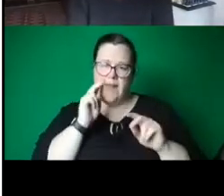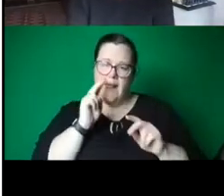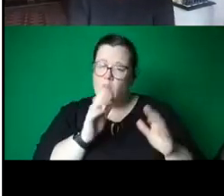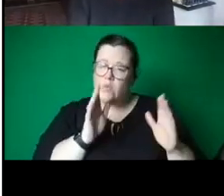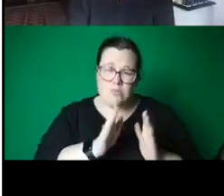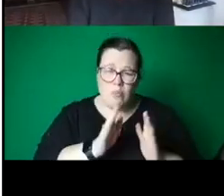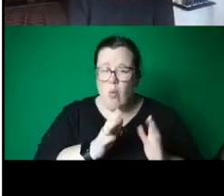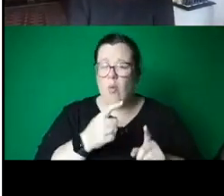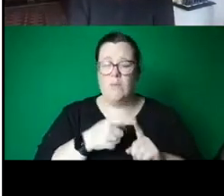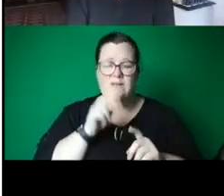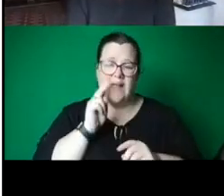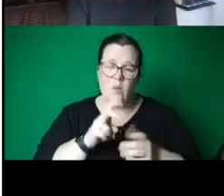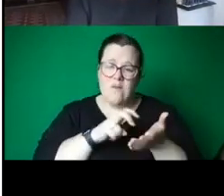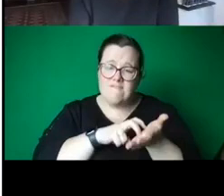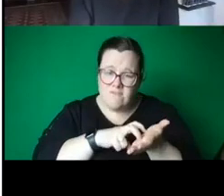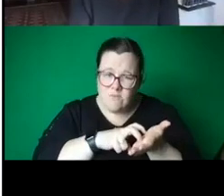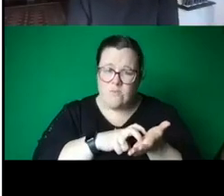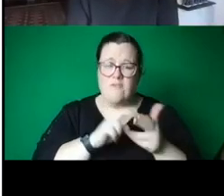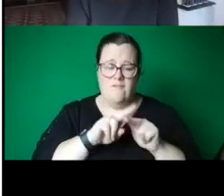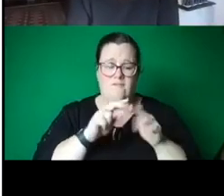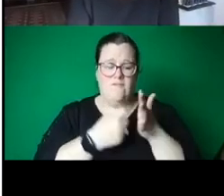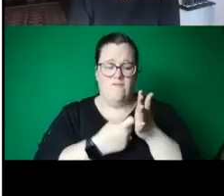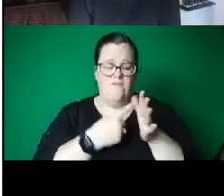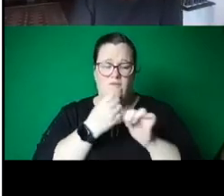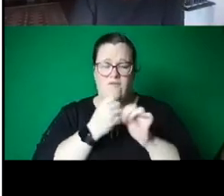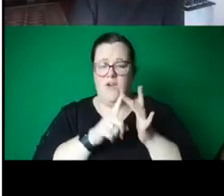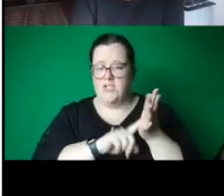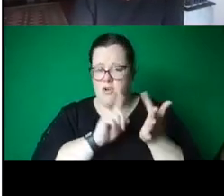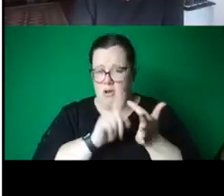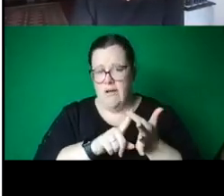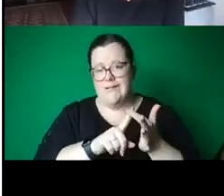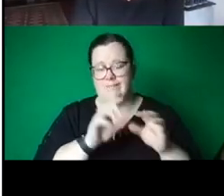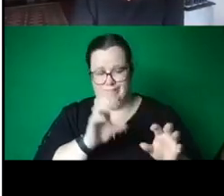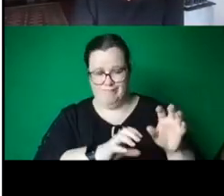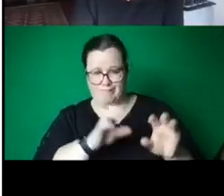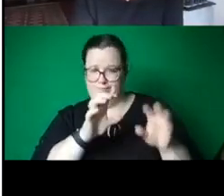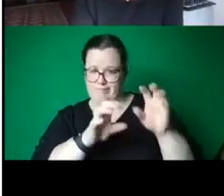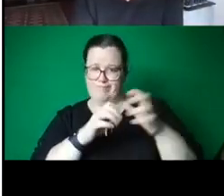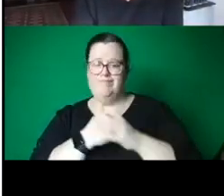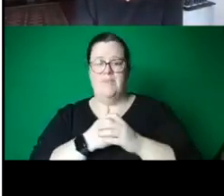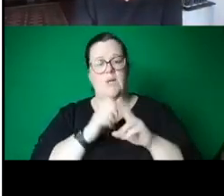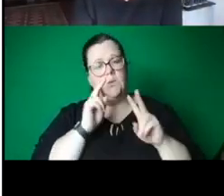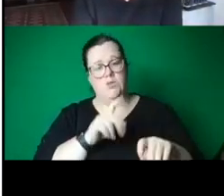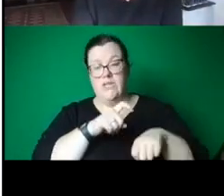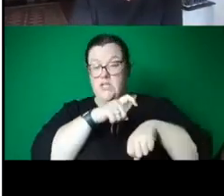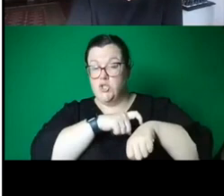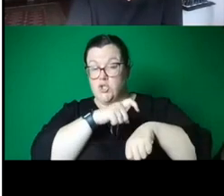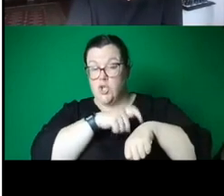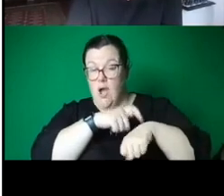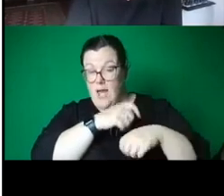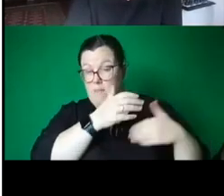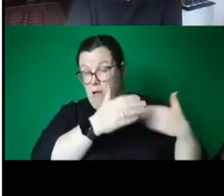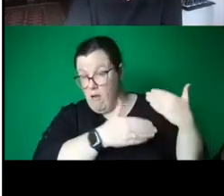of time and decay, with passing of time and decay, how much sadness and beauty they embodied.